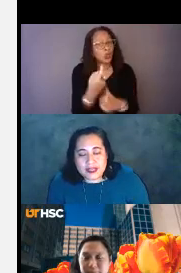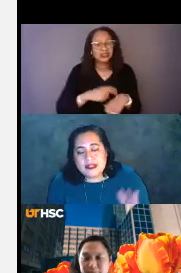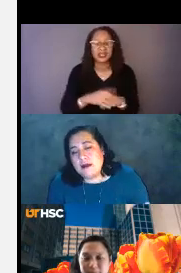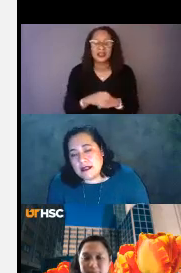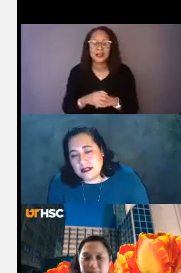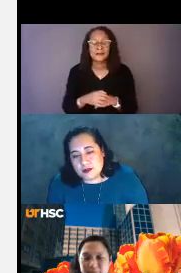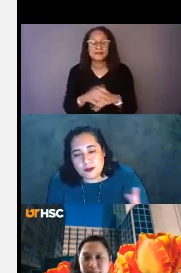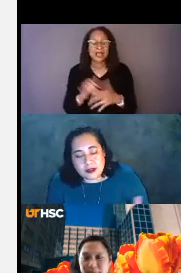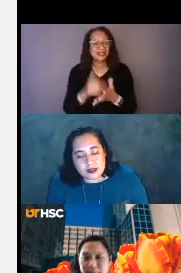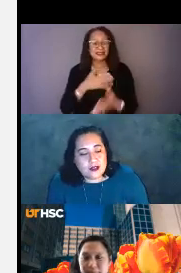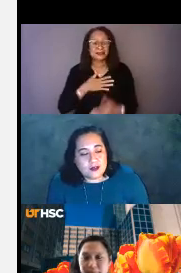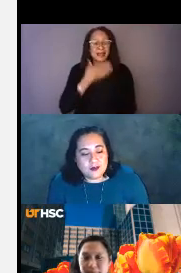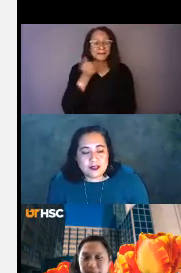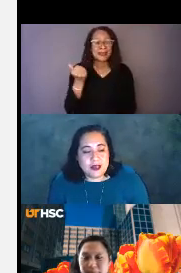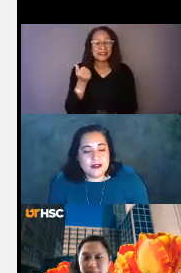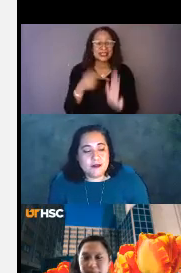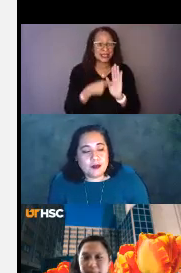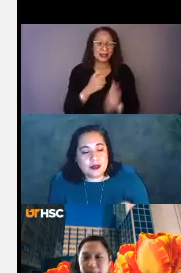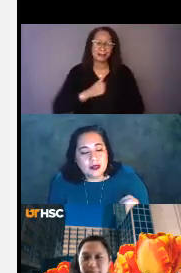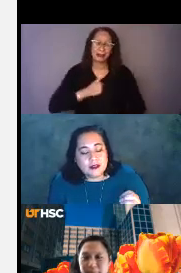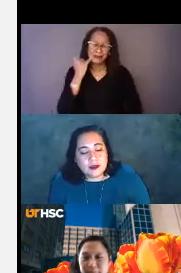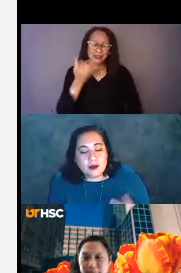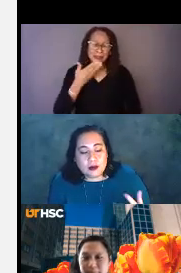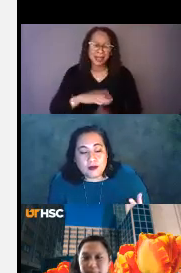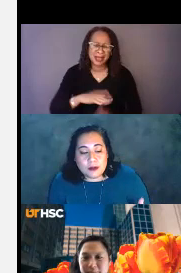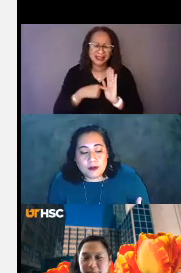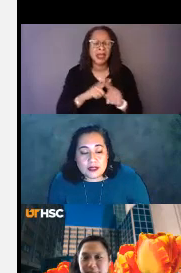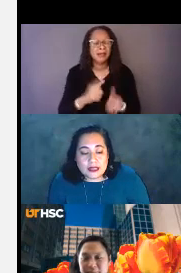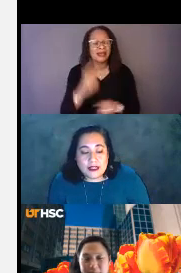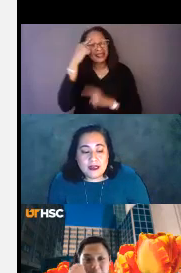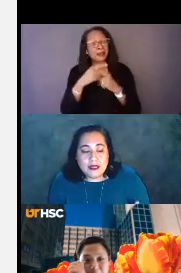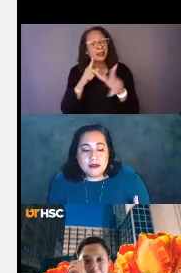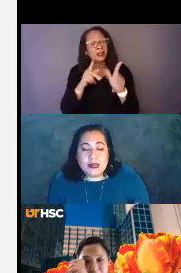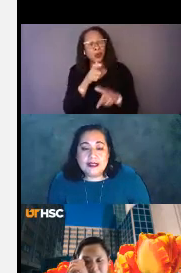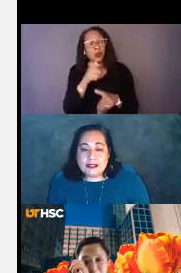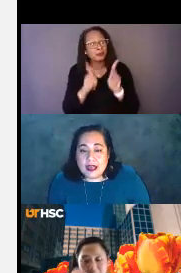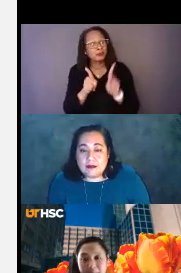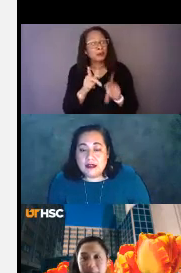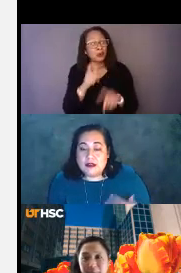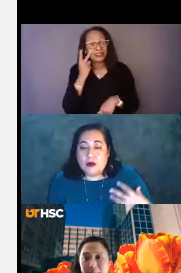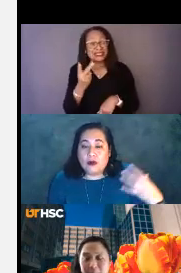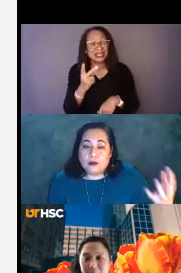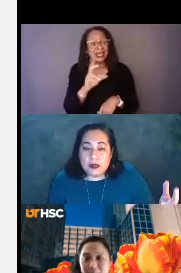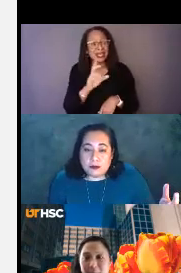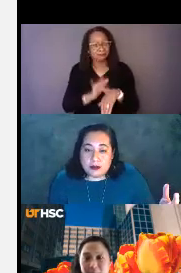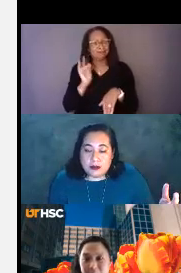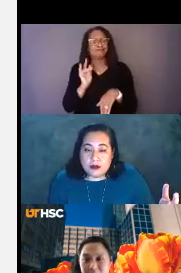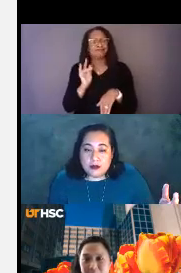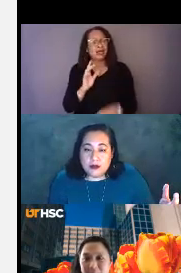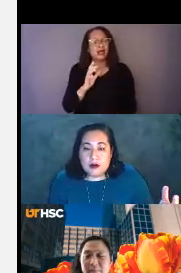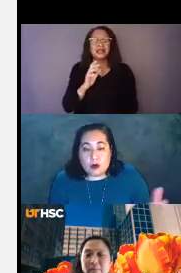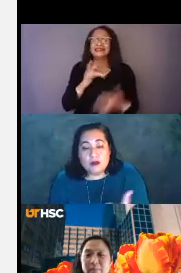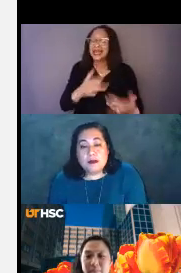and it's my best example, I apologize to you if it's a bad example, but think about who the people we see being scammed and it's older people,